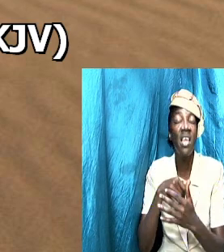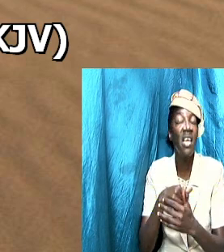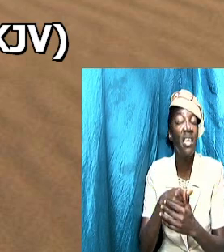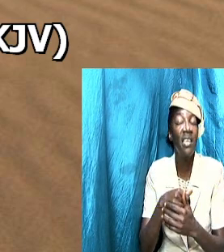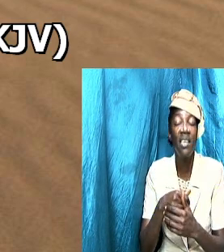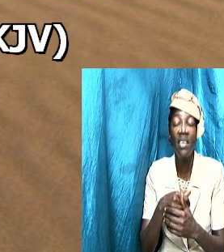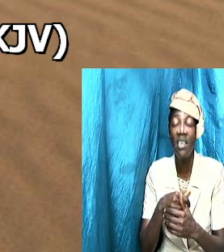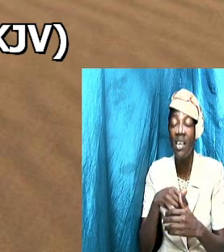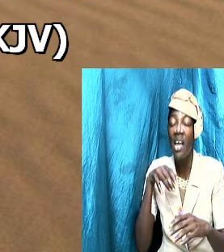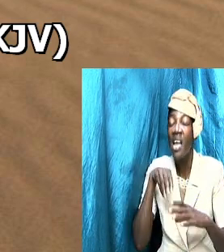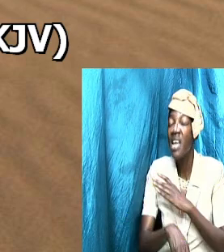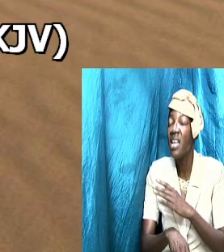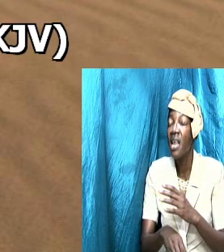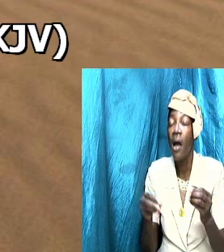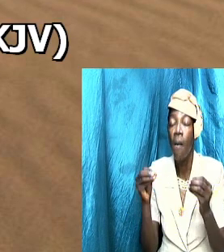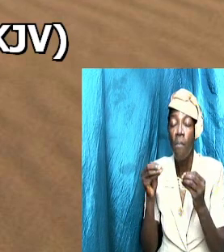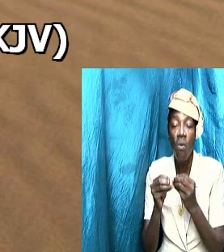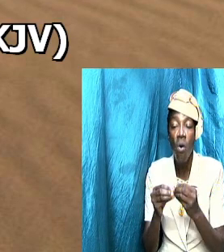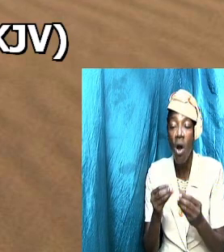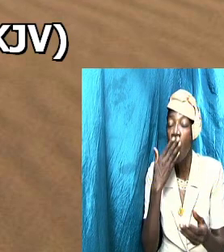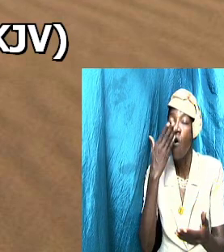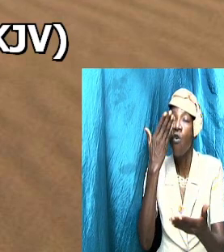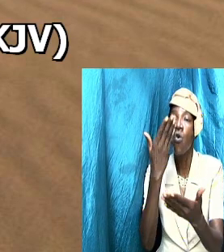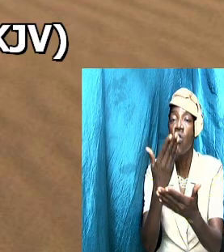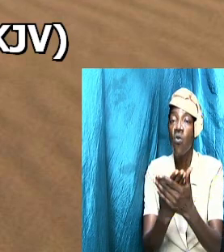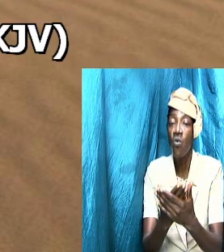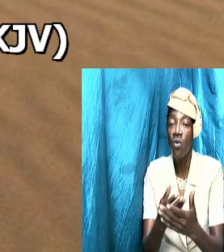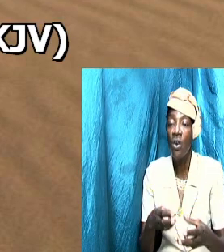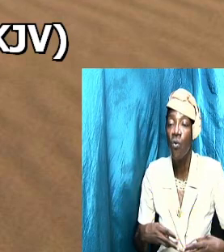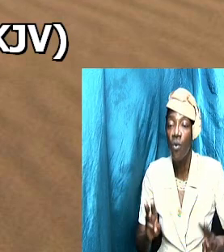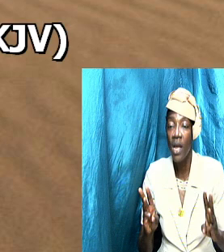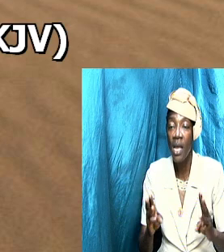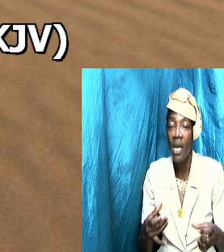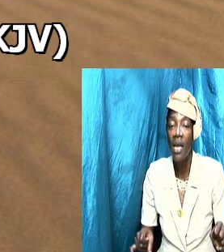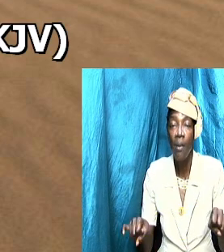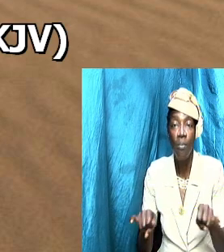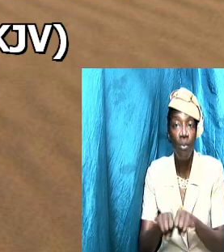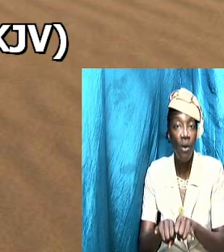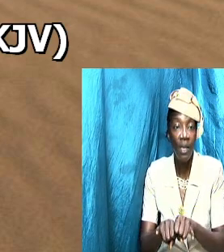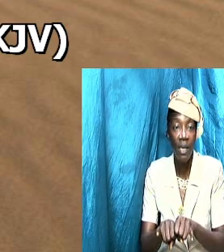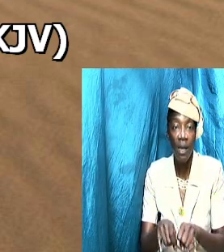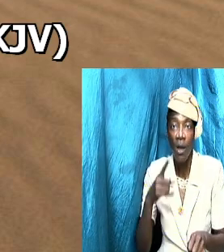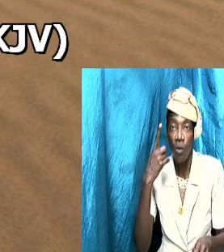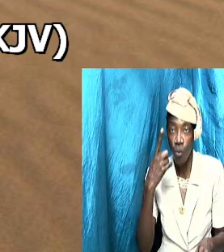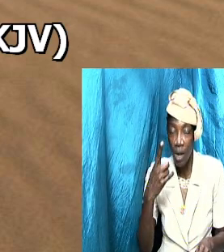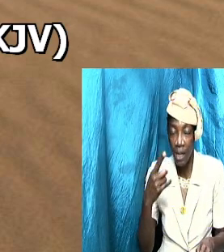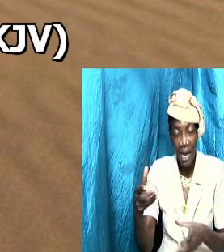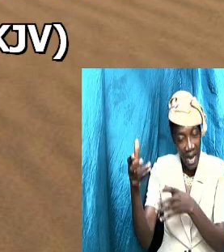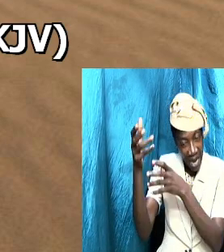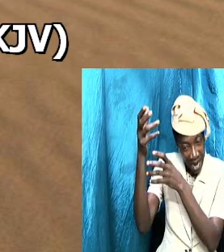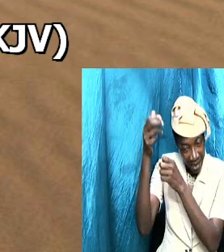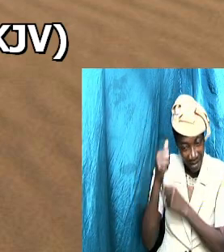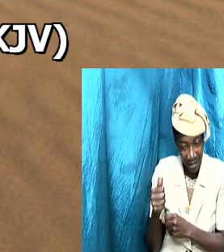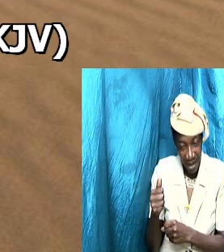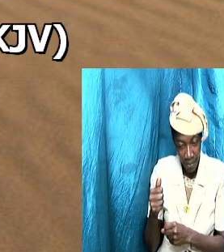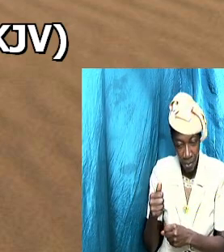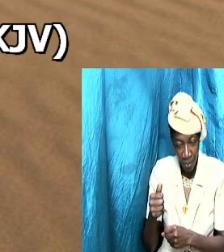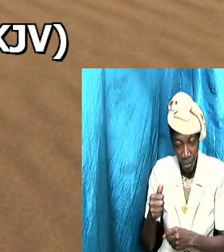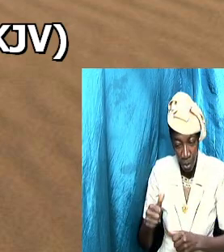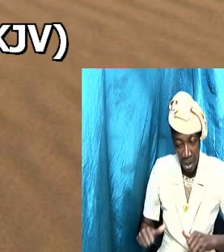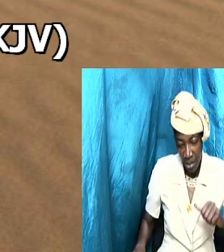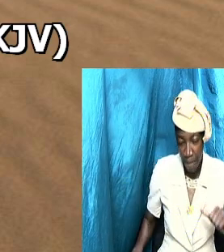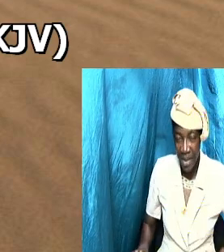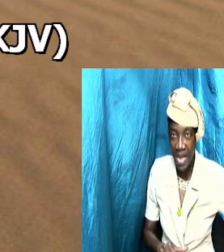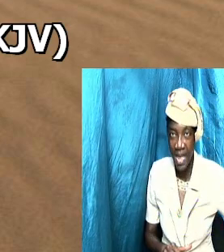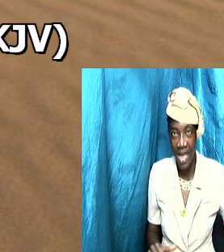more positive way but it is important one to accept the temperament